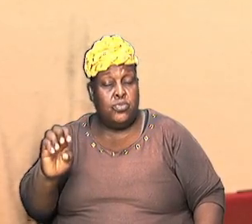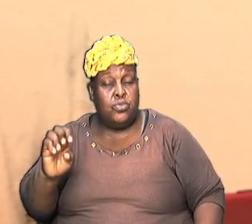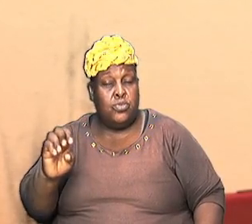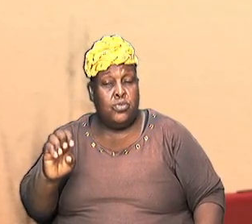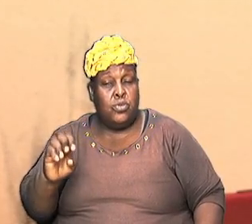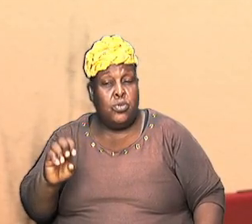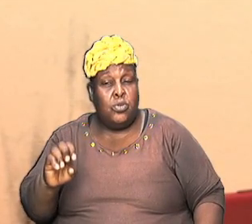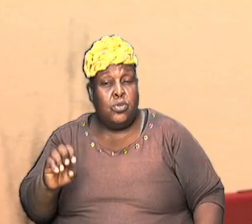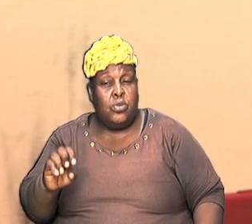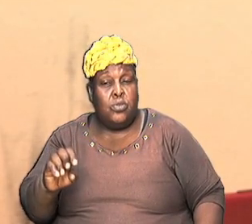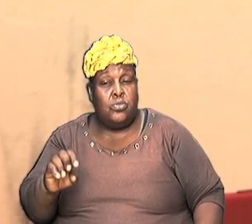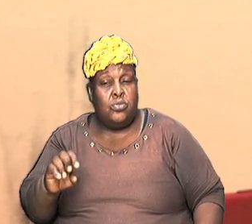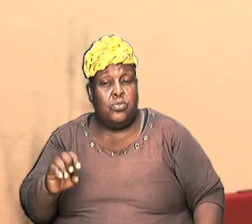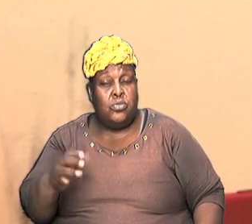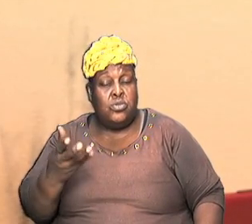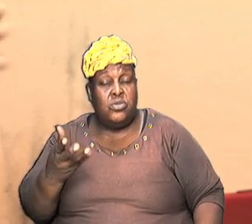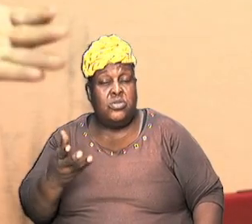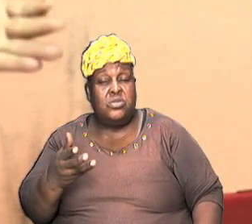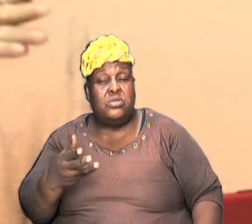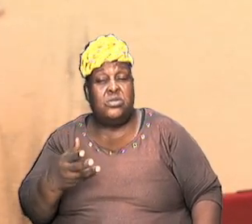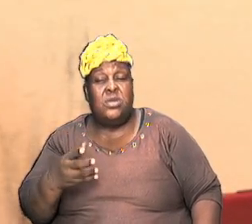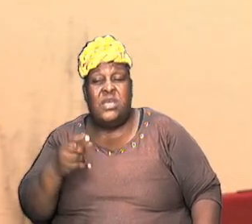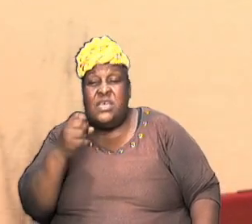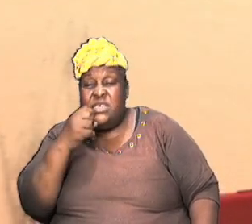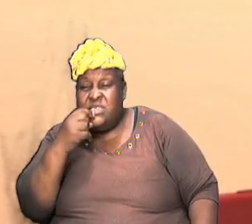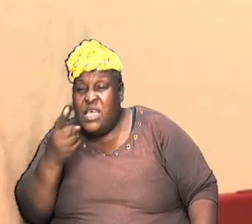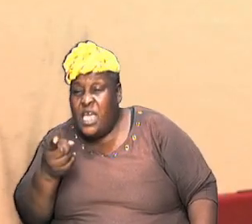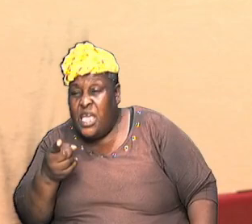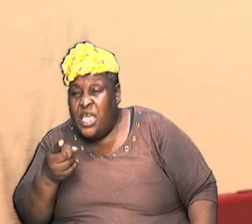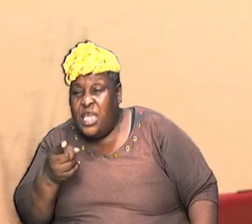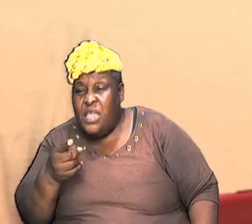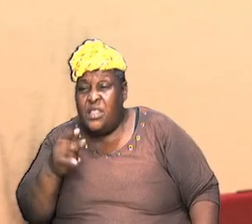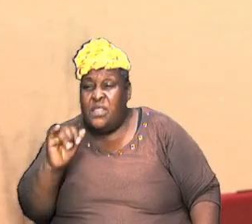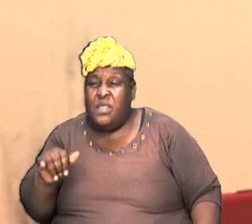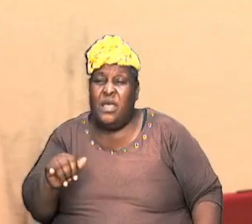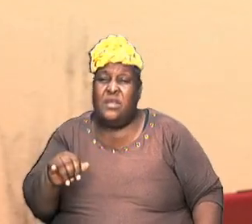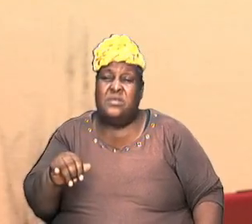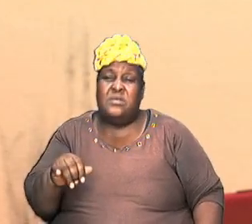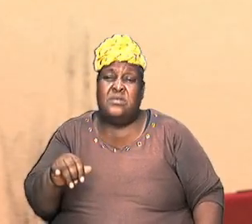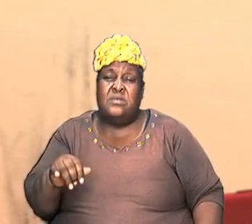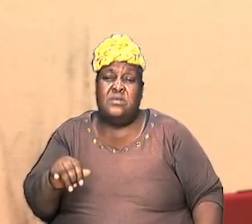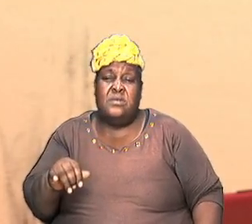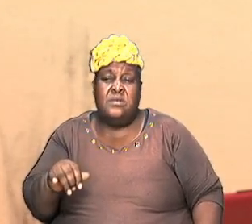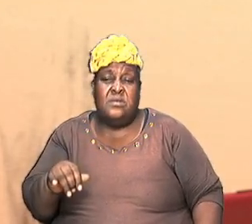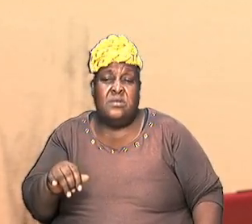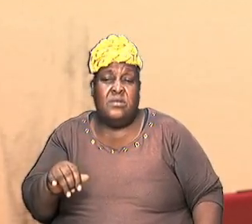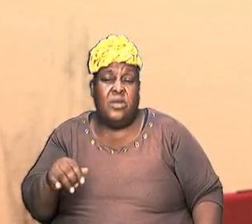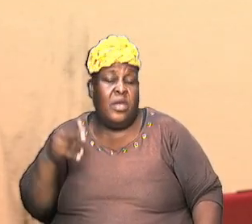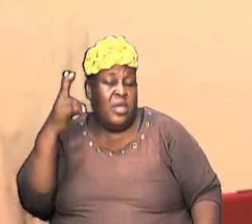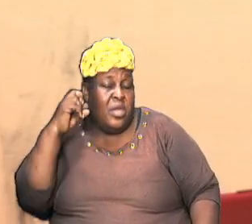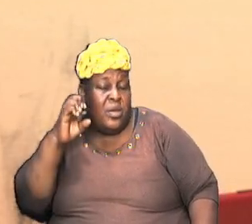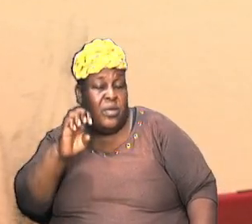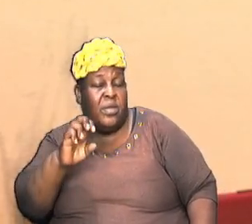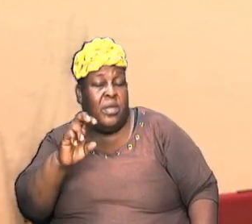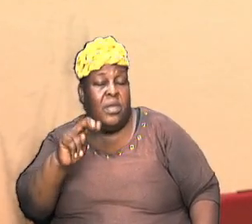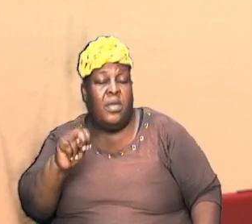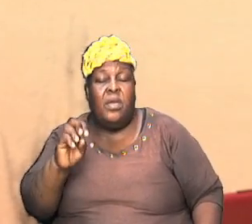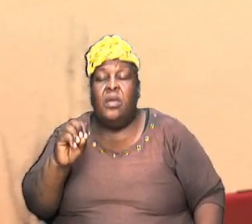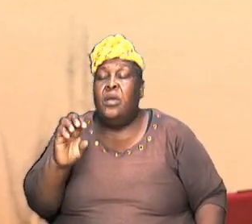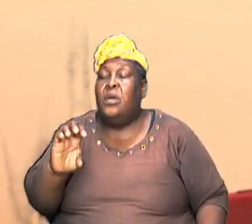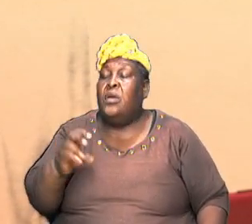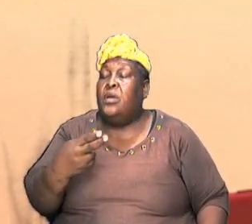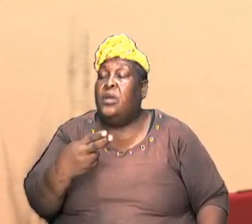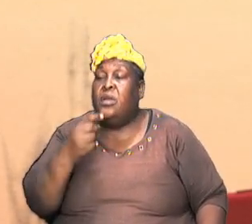was rehearsing something that he extracted from the book of Enoch and he declared it and said